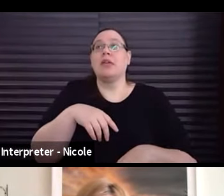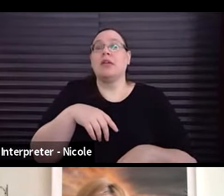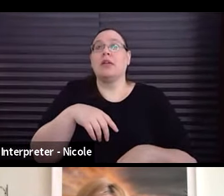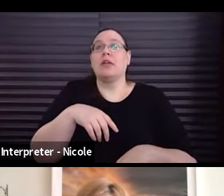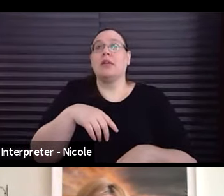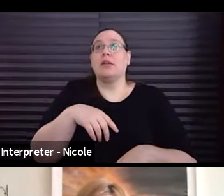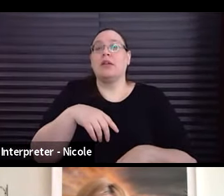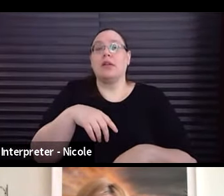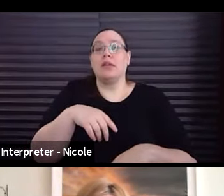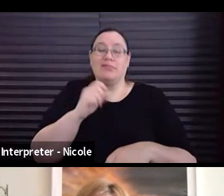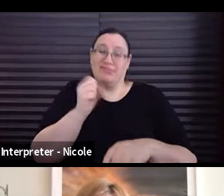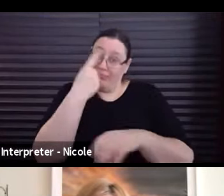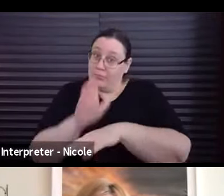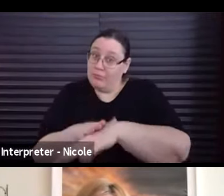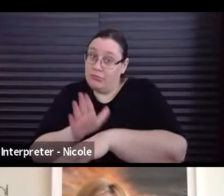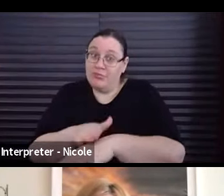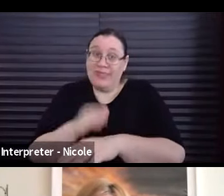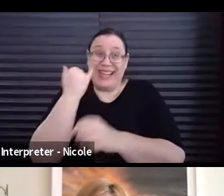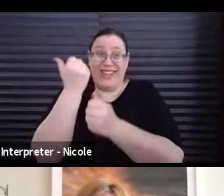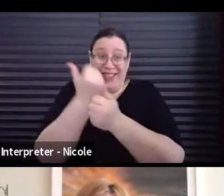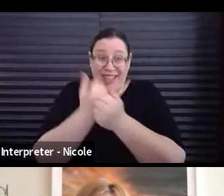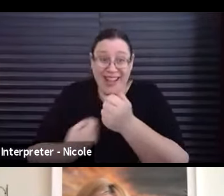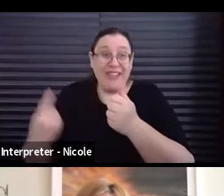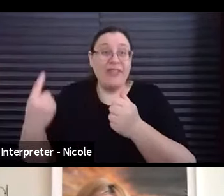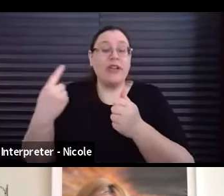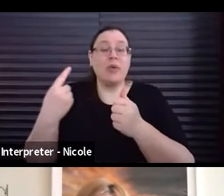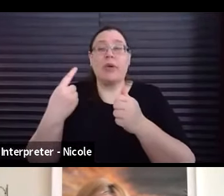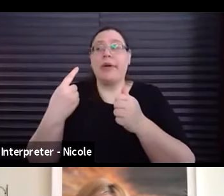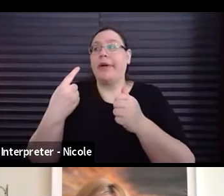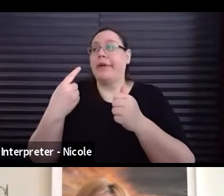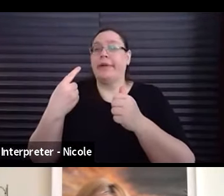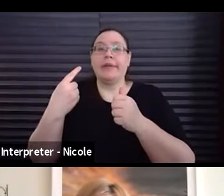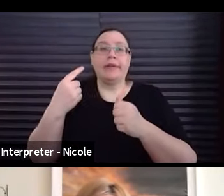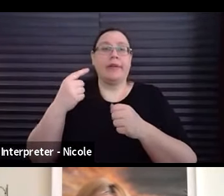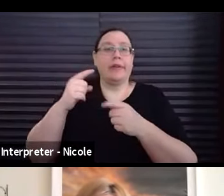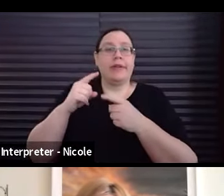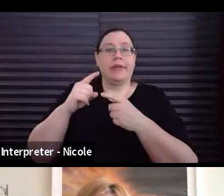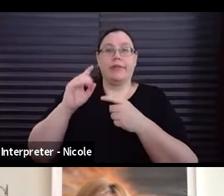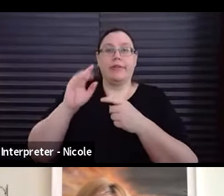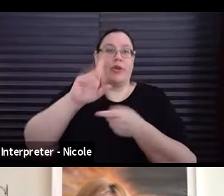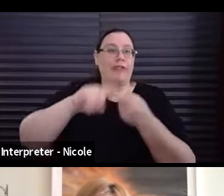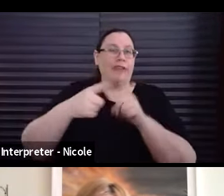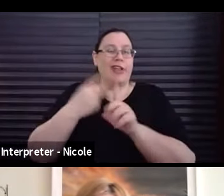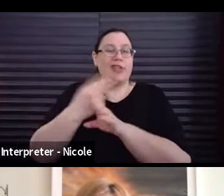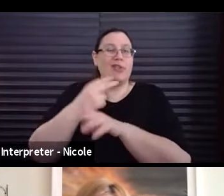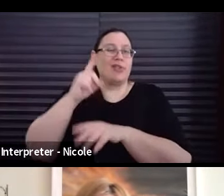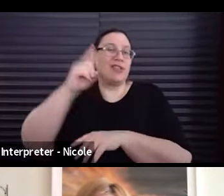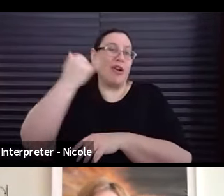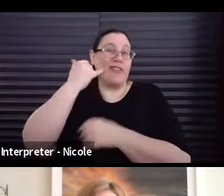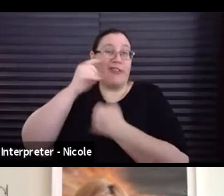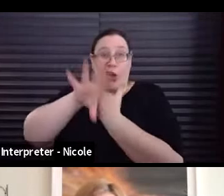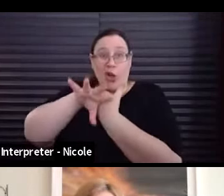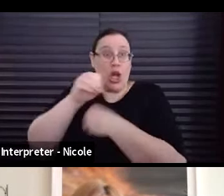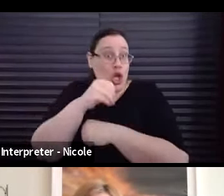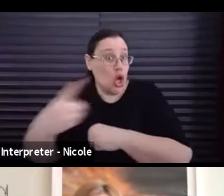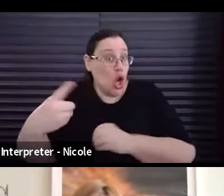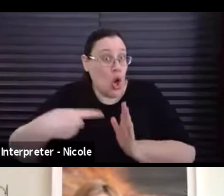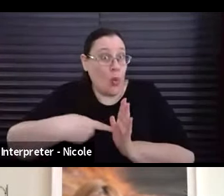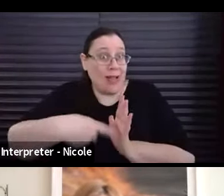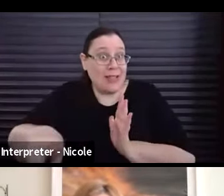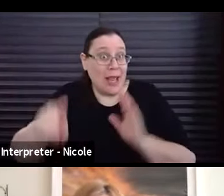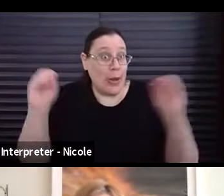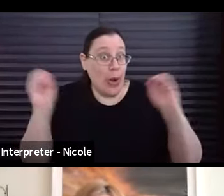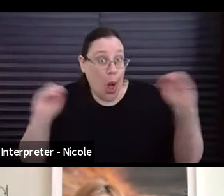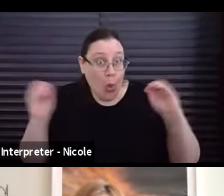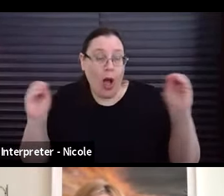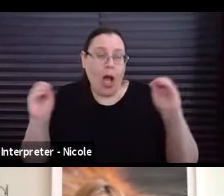with the caveat that if everybody, you know, if it's your friend is filming on their smartphone and nobody's getting paid, uh, it